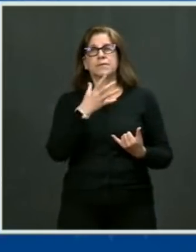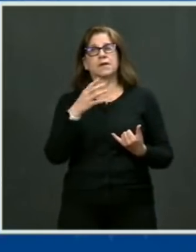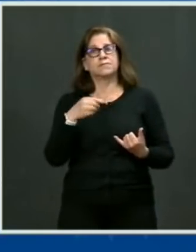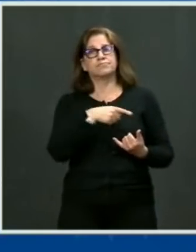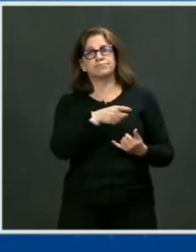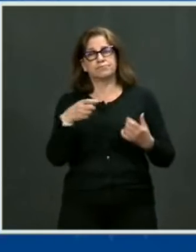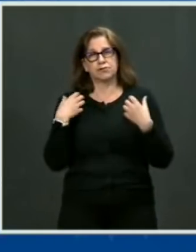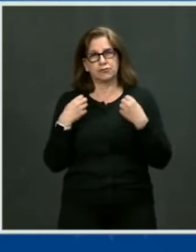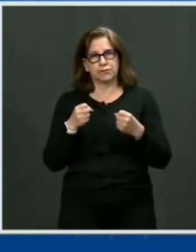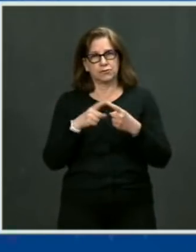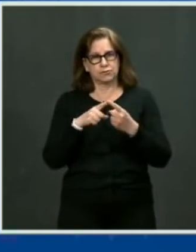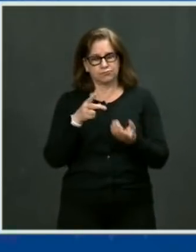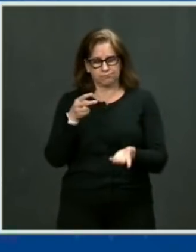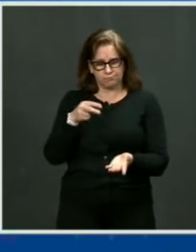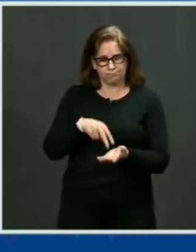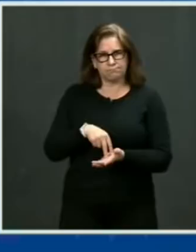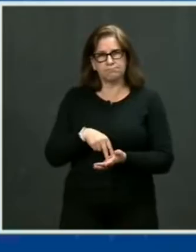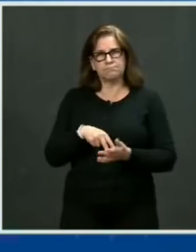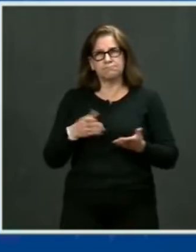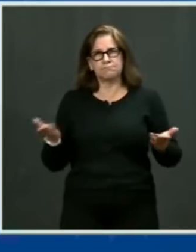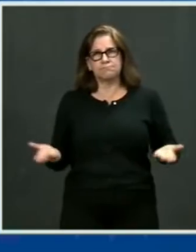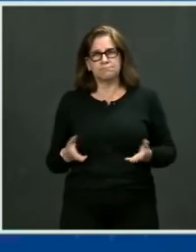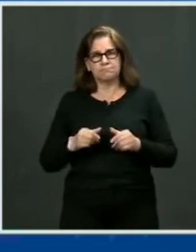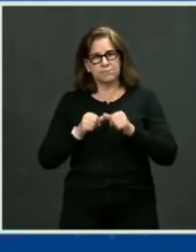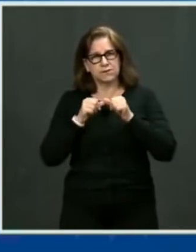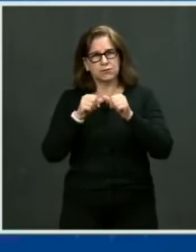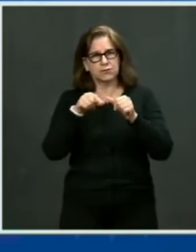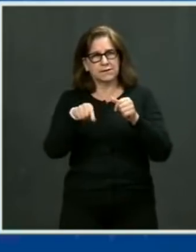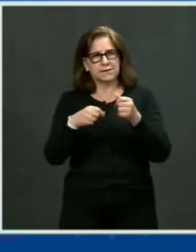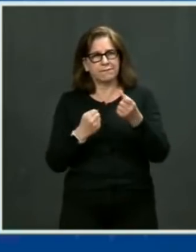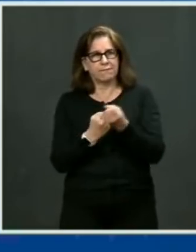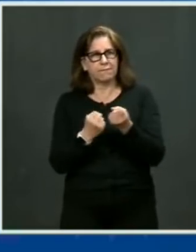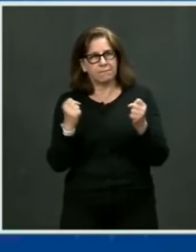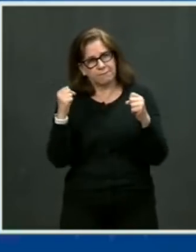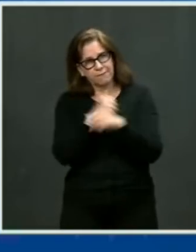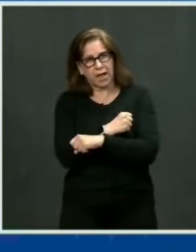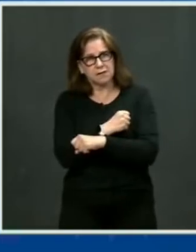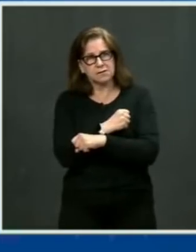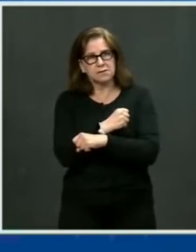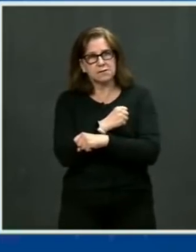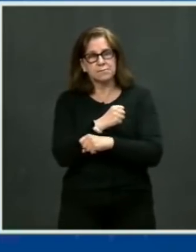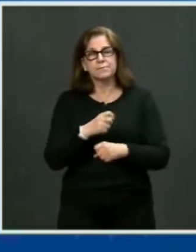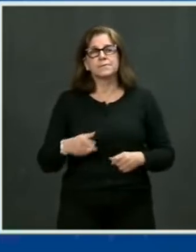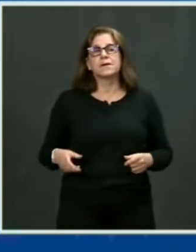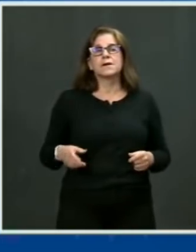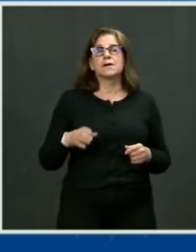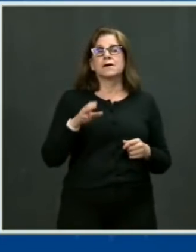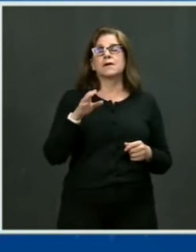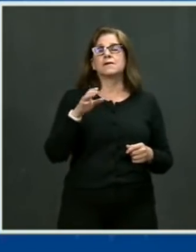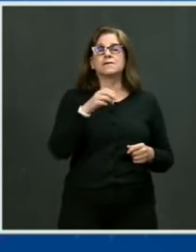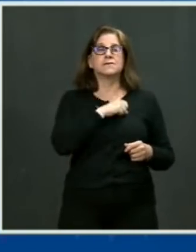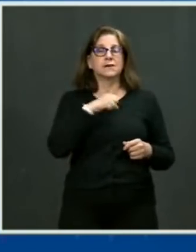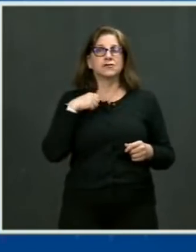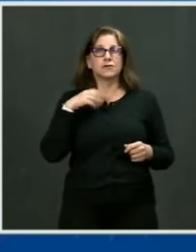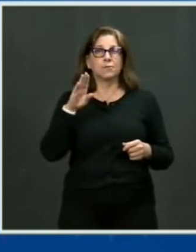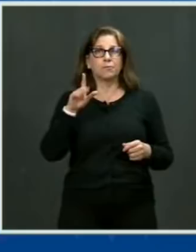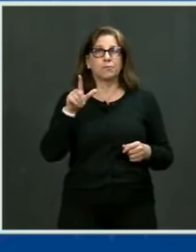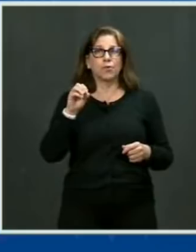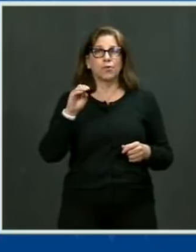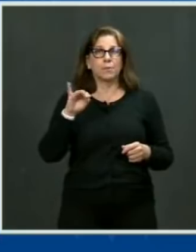Senator Blumenthal understands it. A lot of the folks out here understand it. But it takes real courage, so thank you.